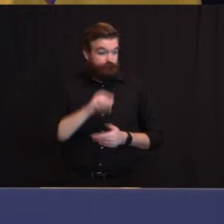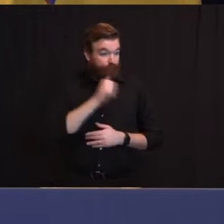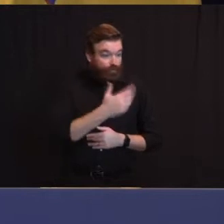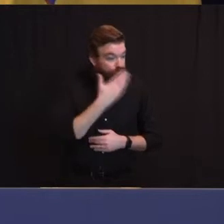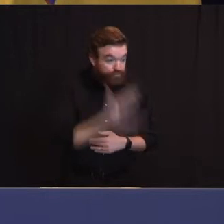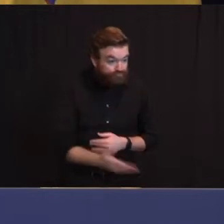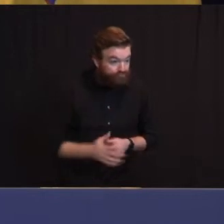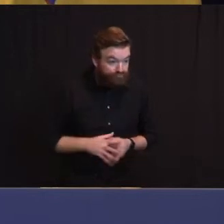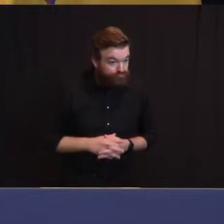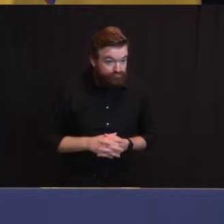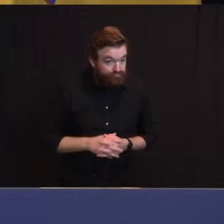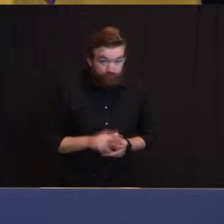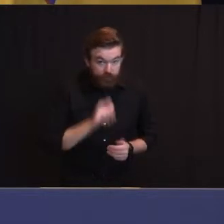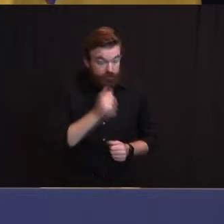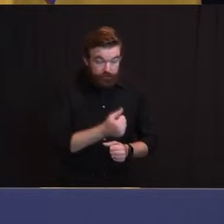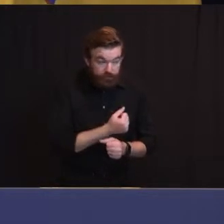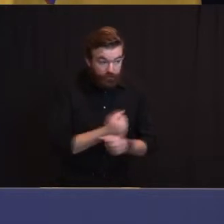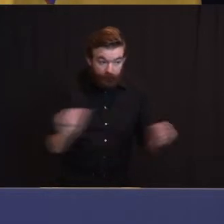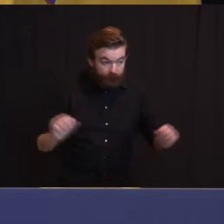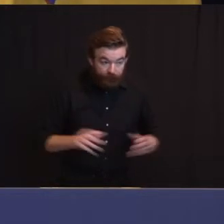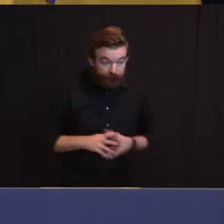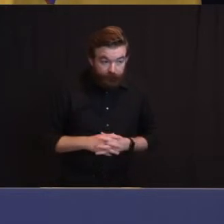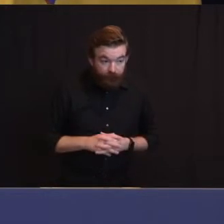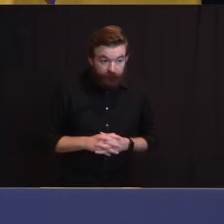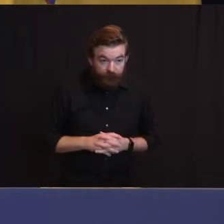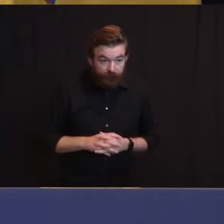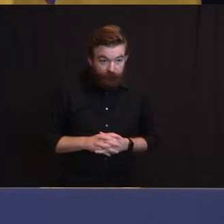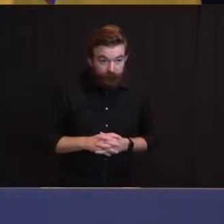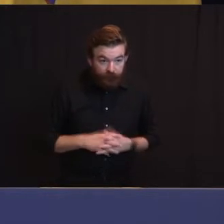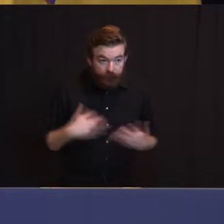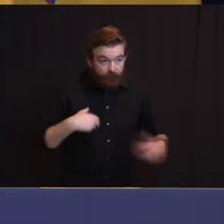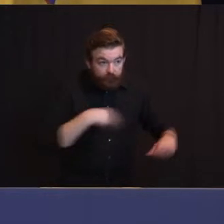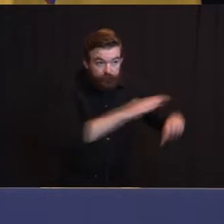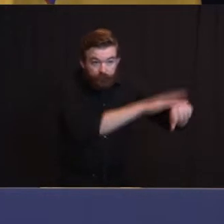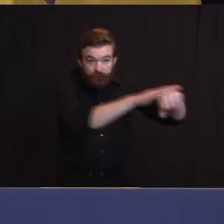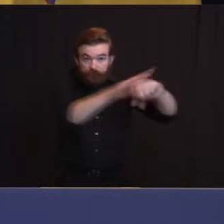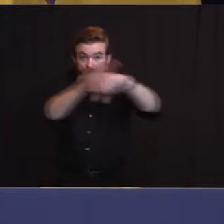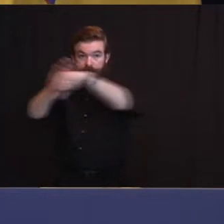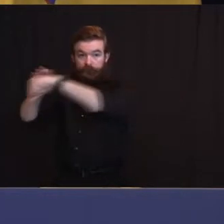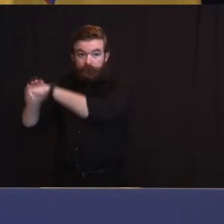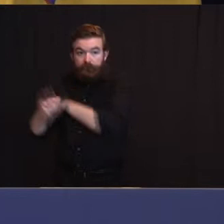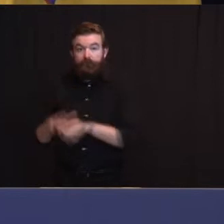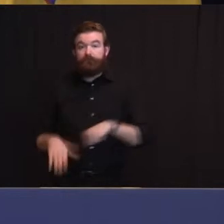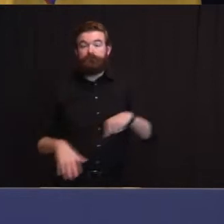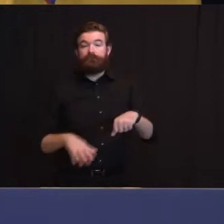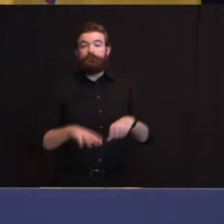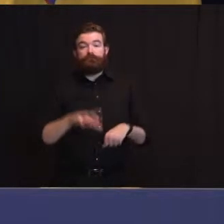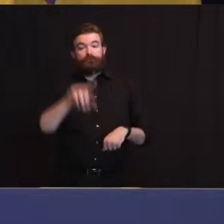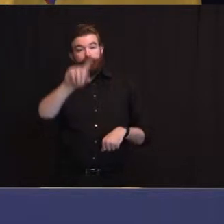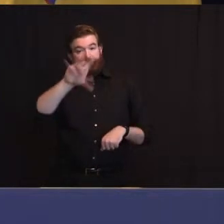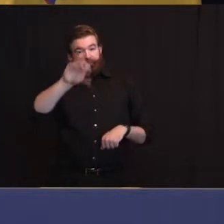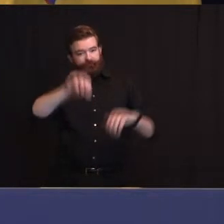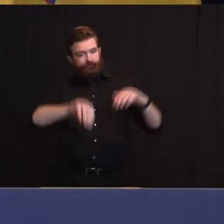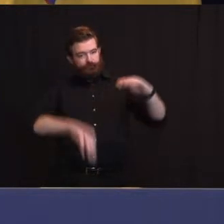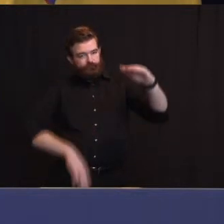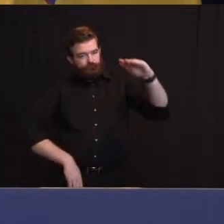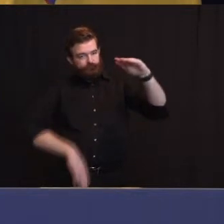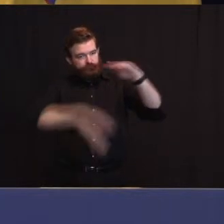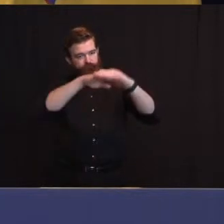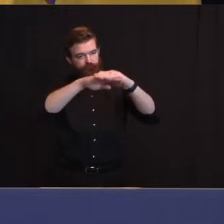what our capacity limitations are. the lesser of 150 people or 25% of capacity.